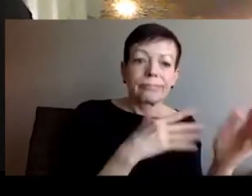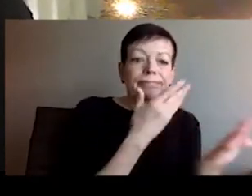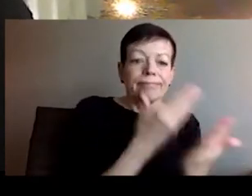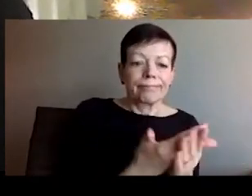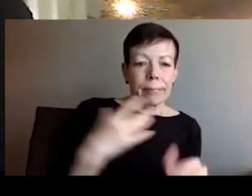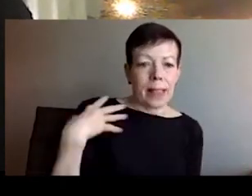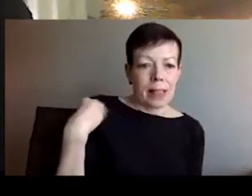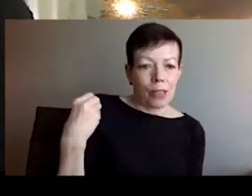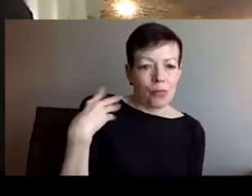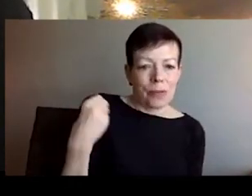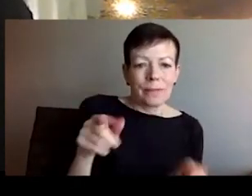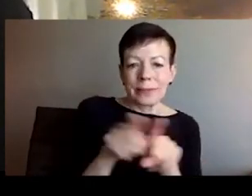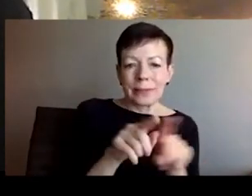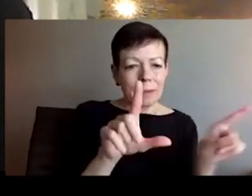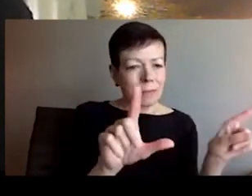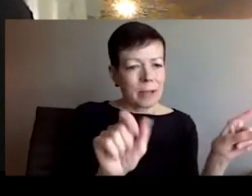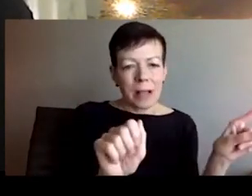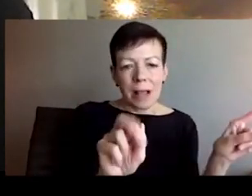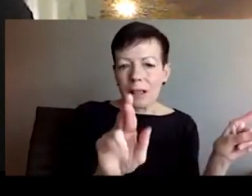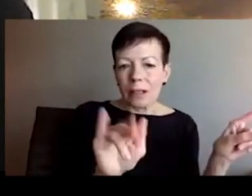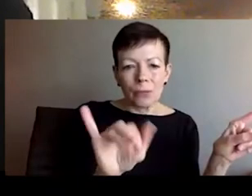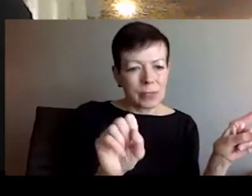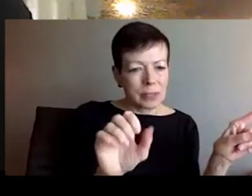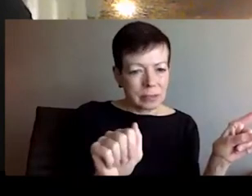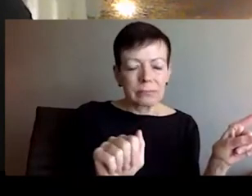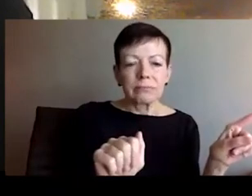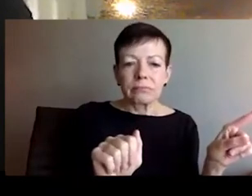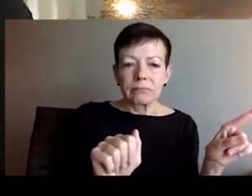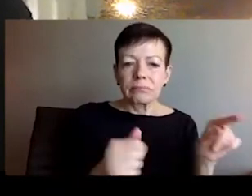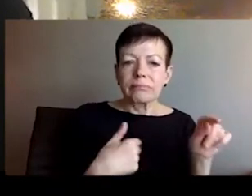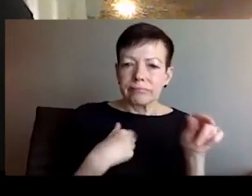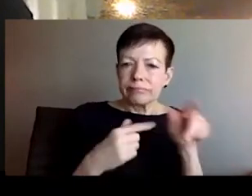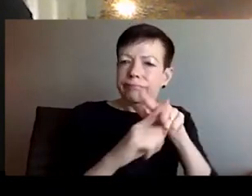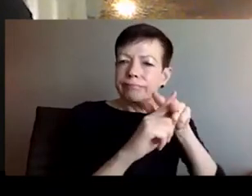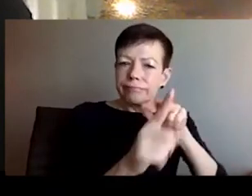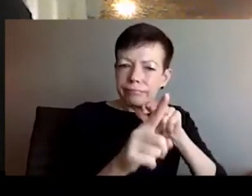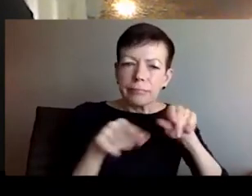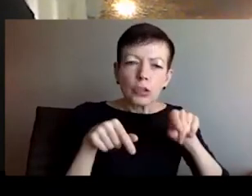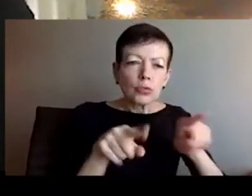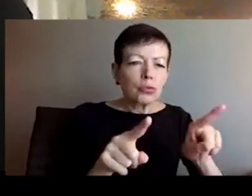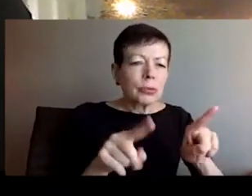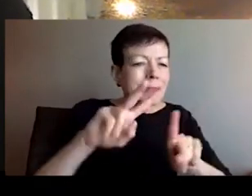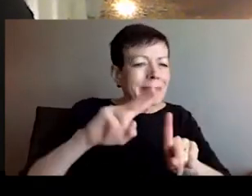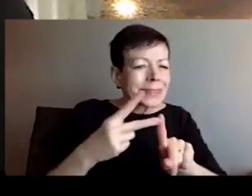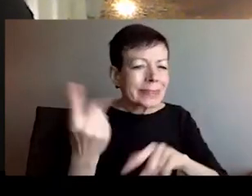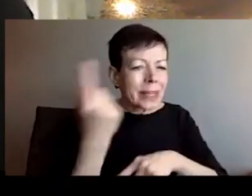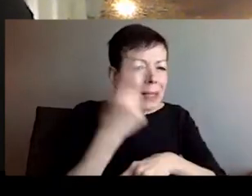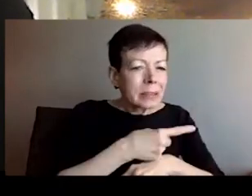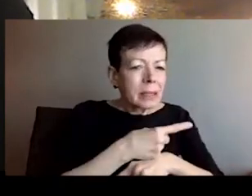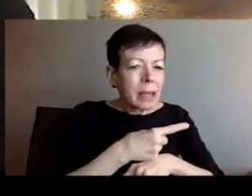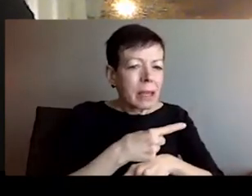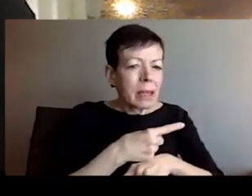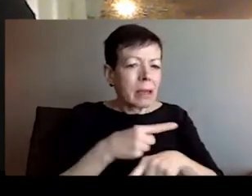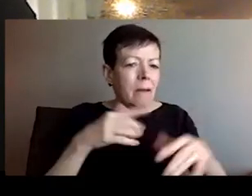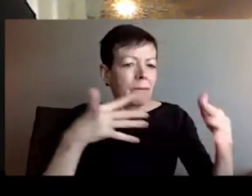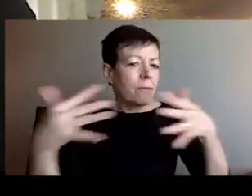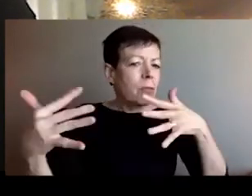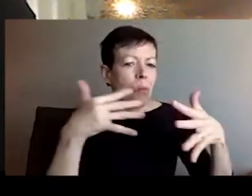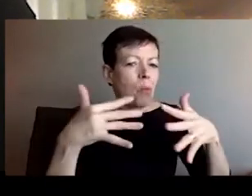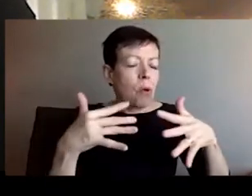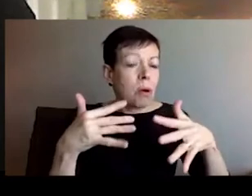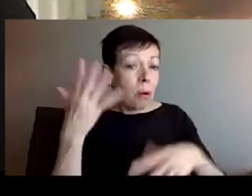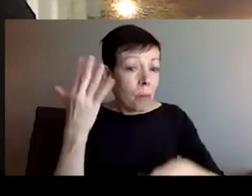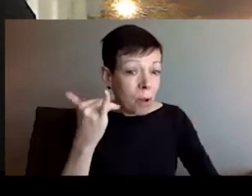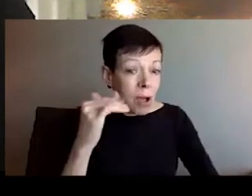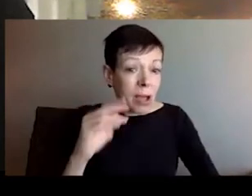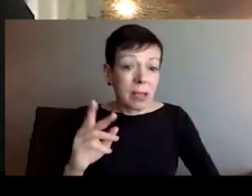under a big question. The whole fate, not only of the culture, but also the fate of